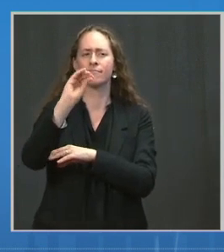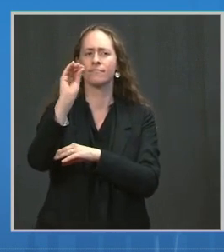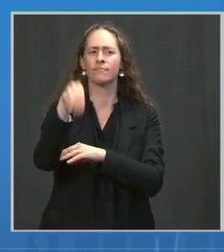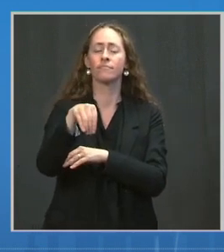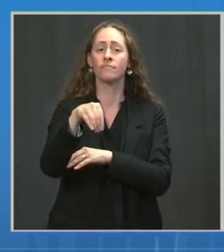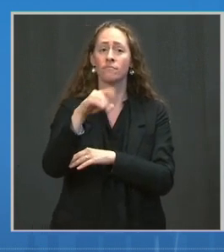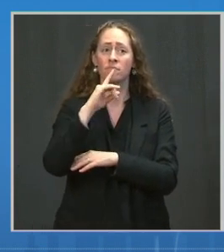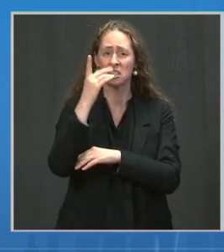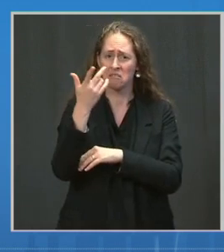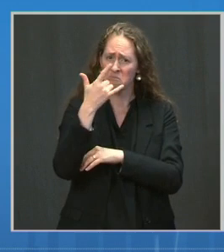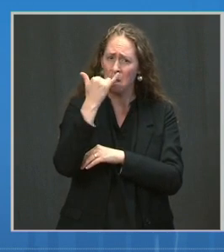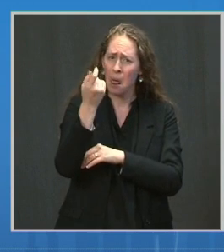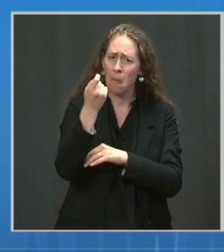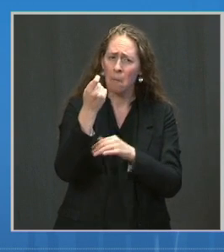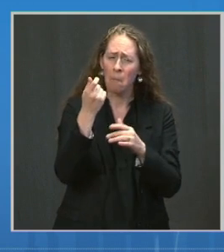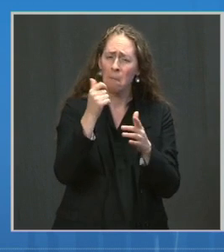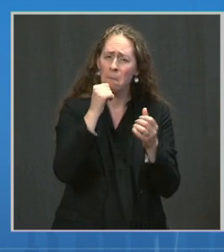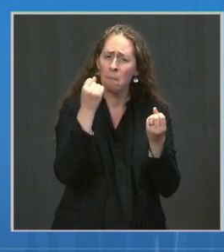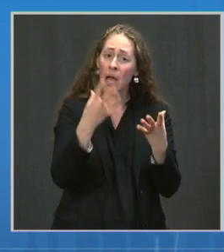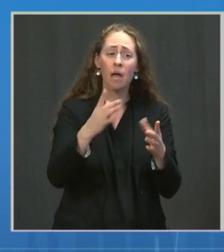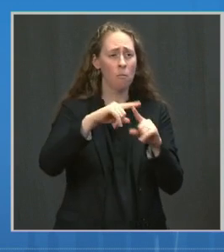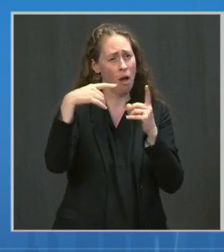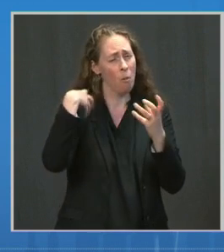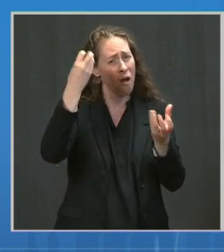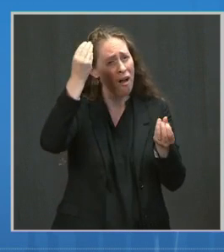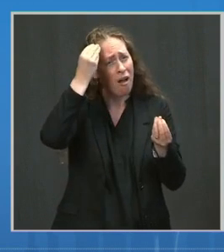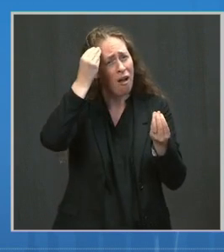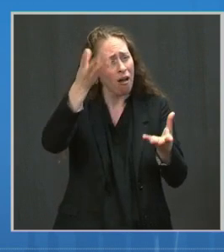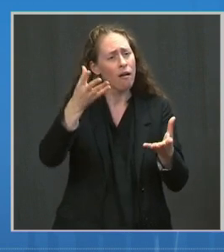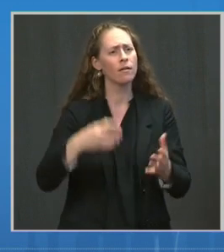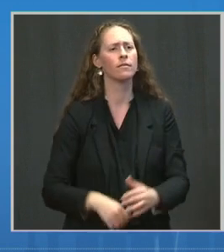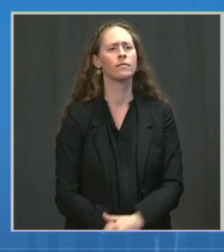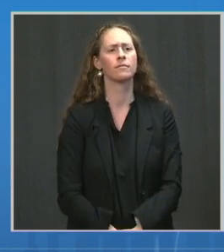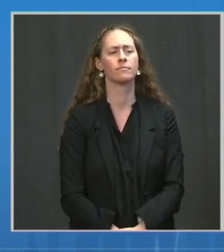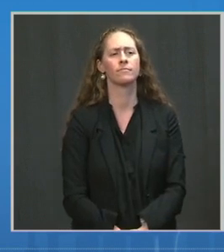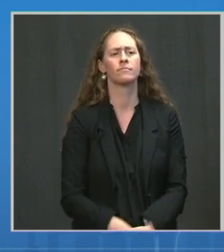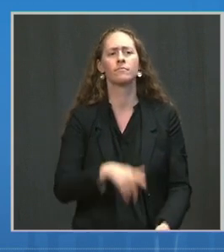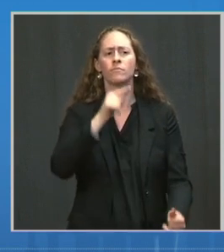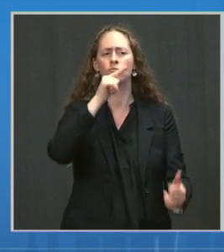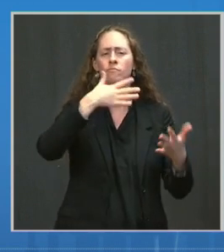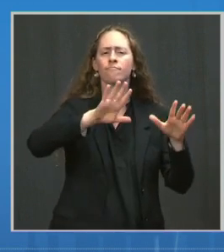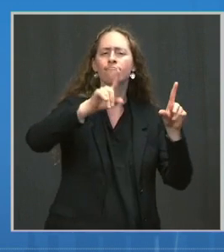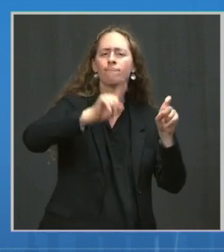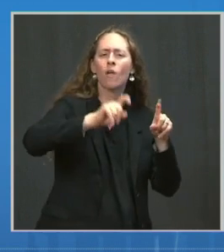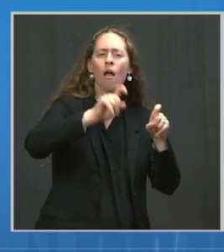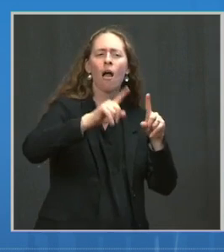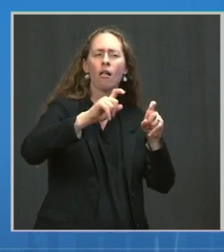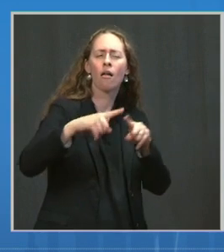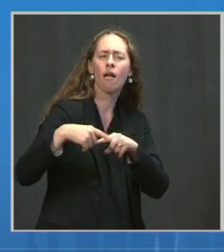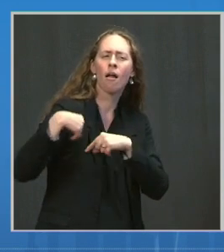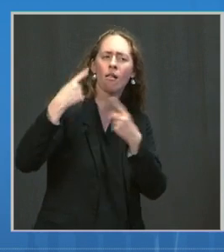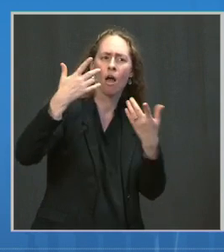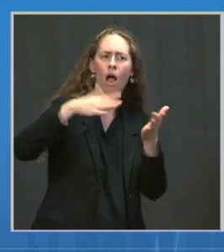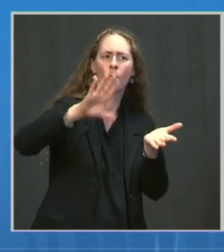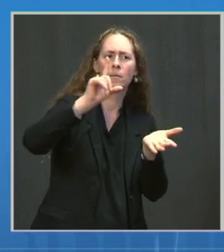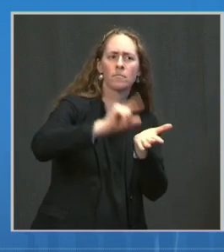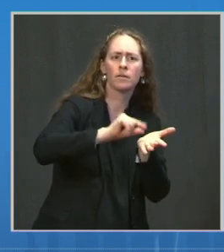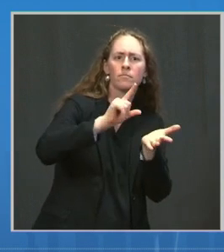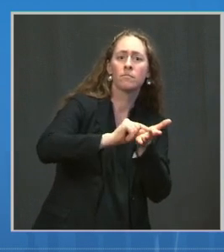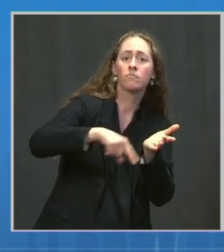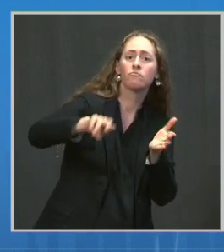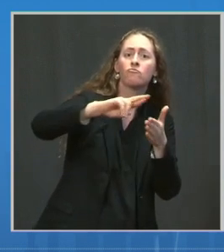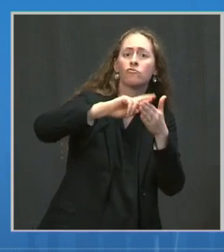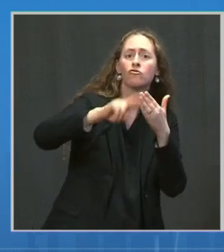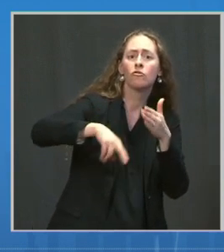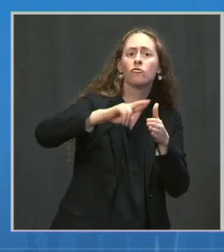but remember, the efficacy of the clinical trials that were published by the trials that gave you something